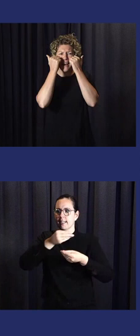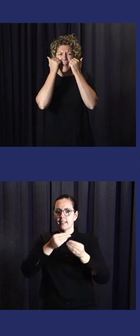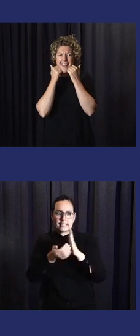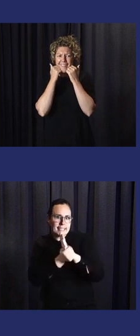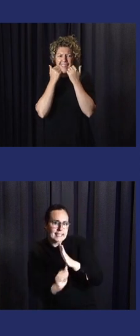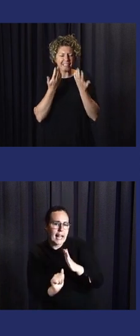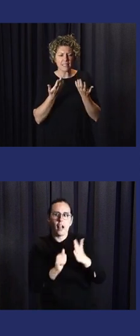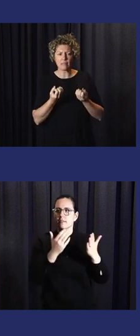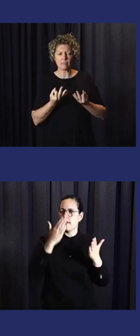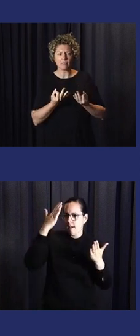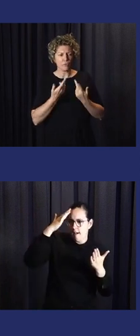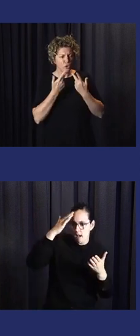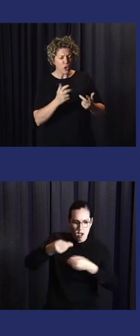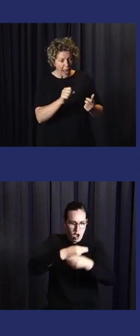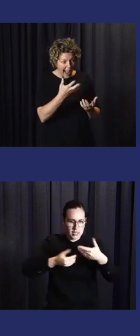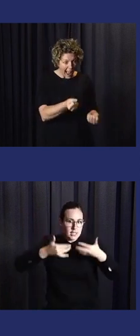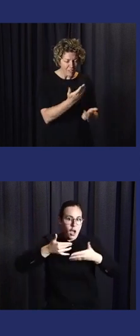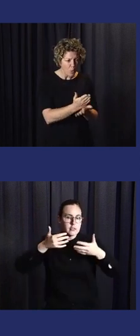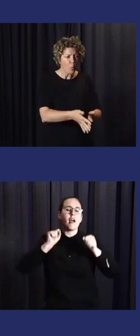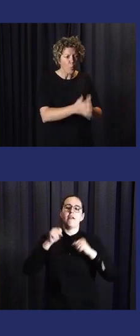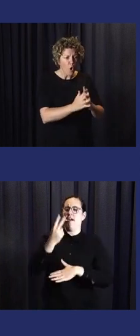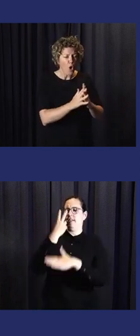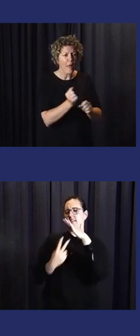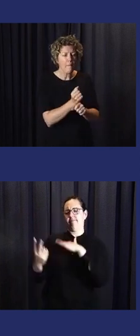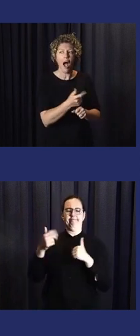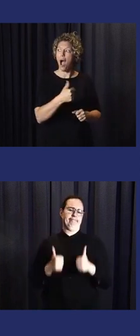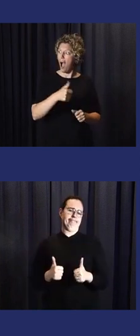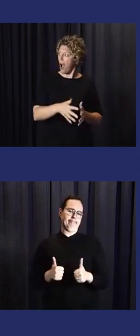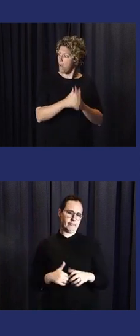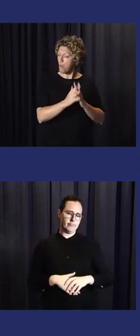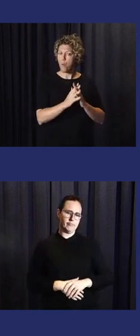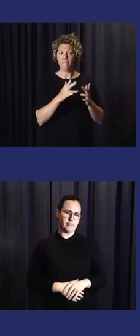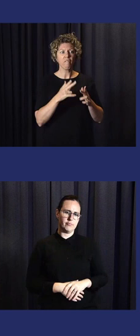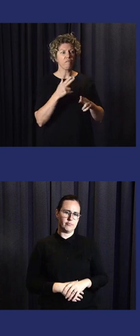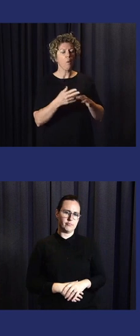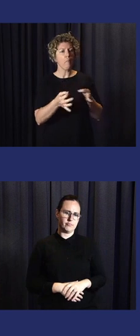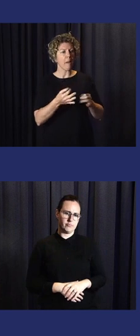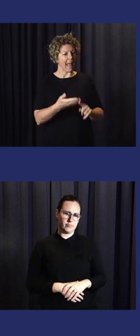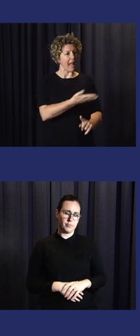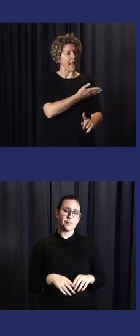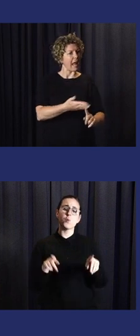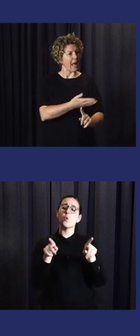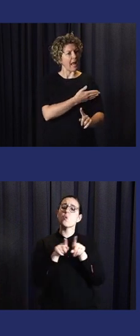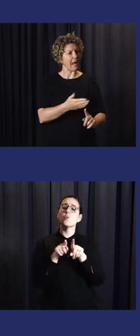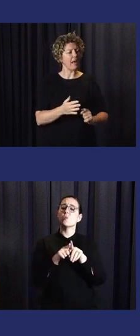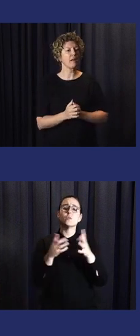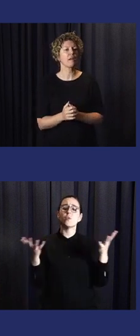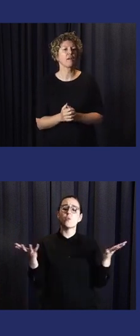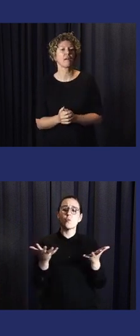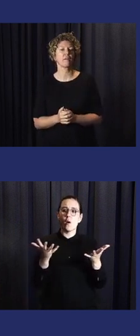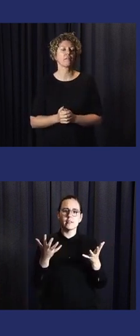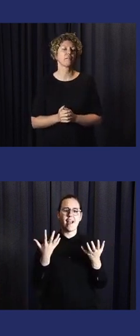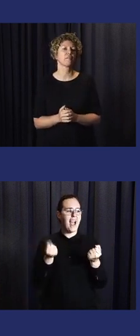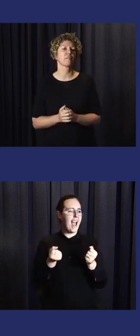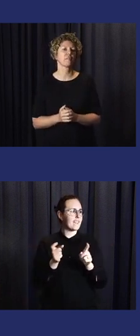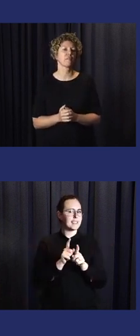regarding an anticipatory action. And also lack of evidence on incentives and benefits in terms